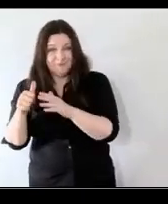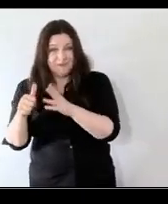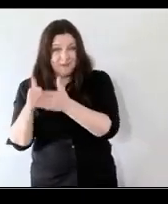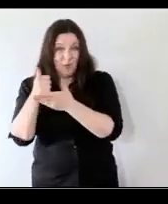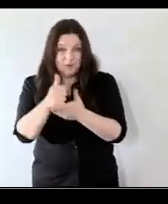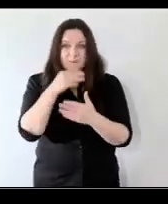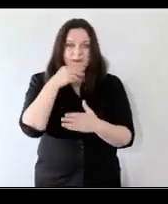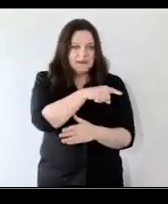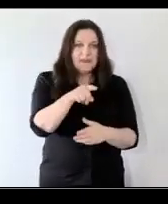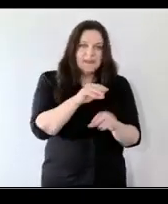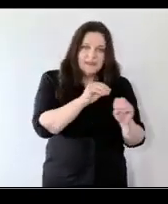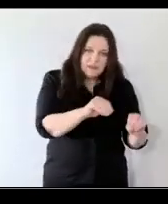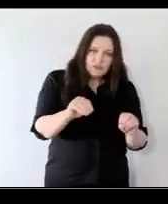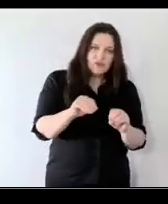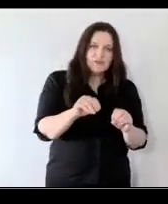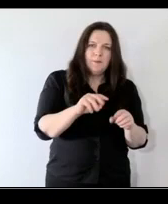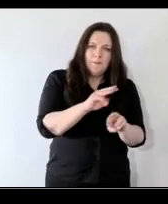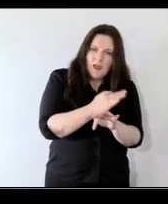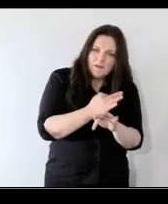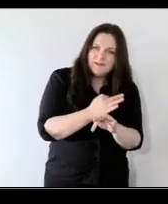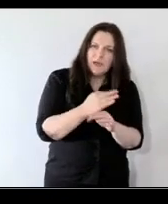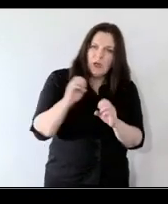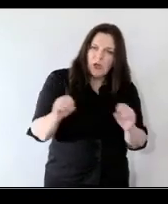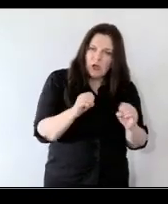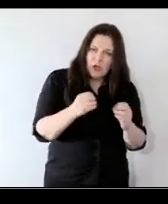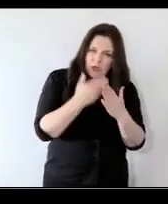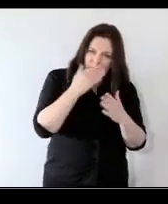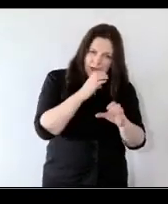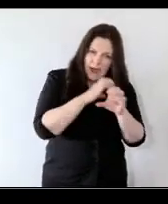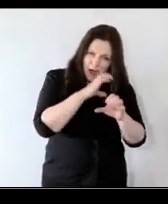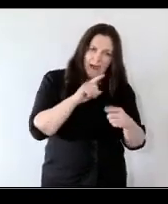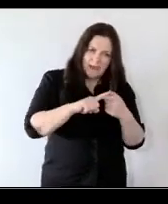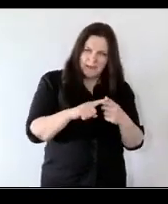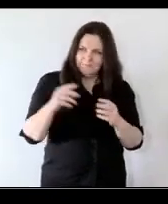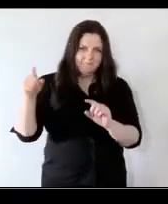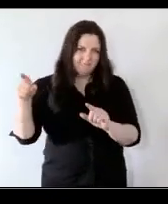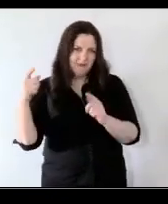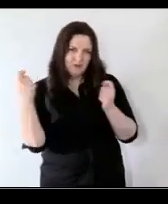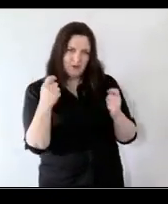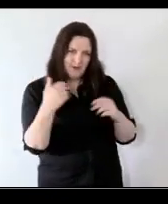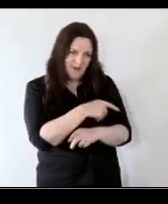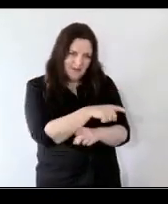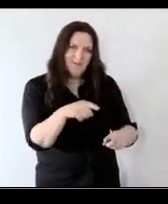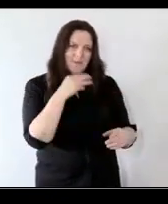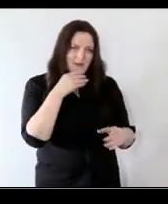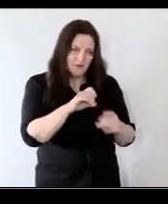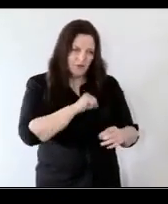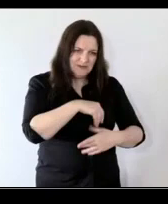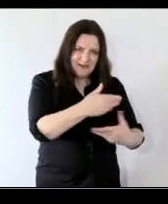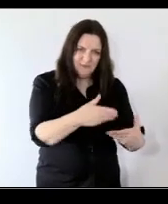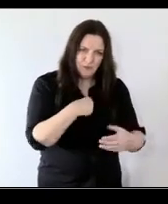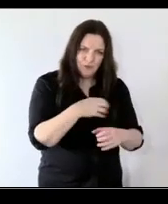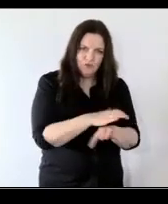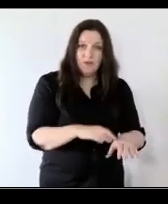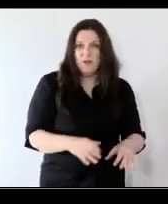teachers parents early learning and care educators can actually be working together to deliver those services to children great